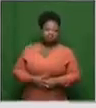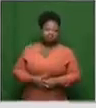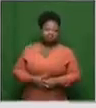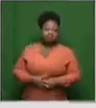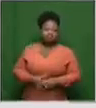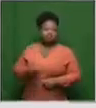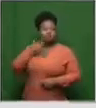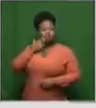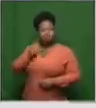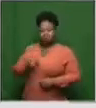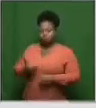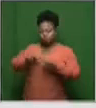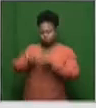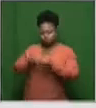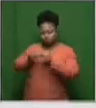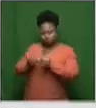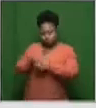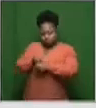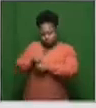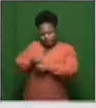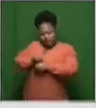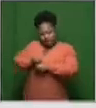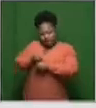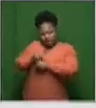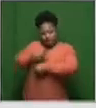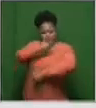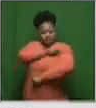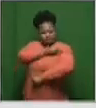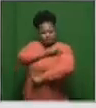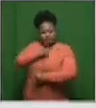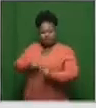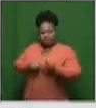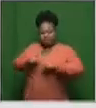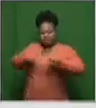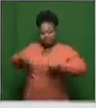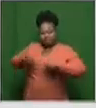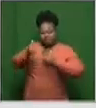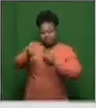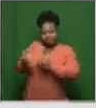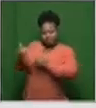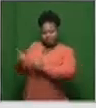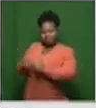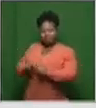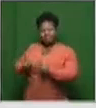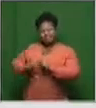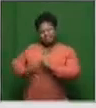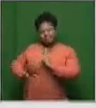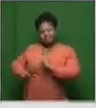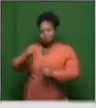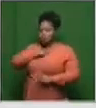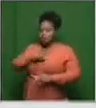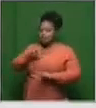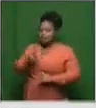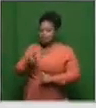vaccines are developed, obviously, the pathogens are different. Some pathogens, it takes many years